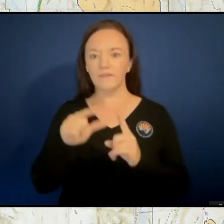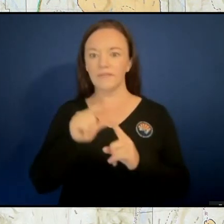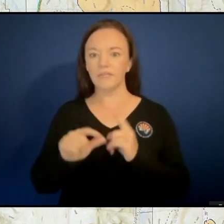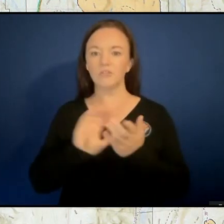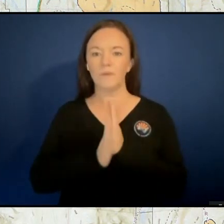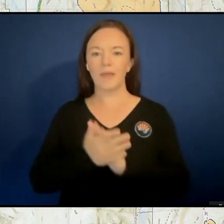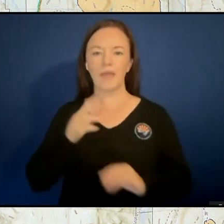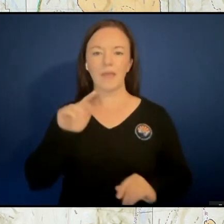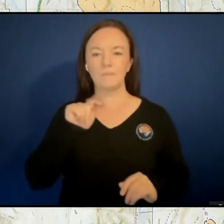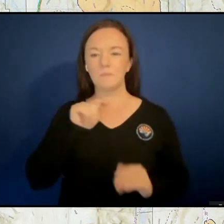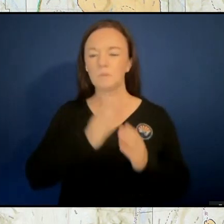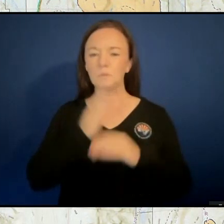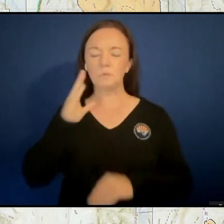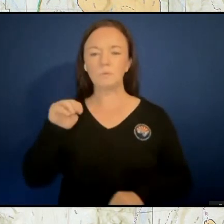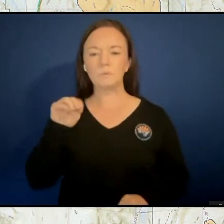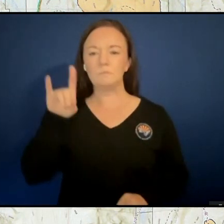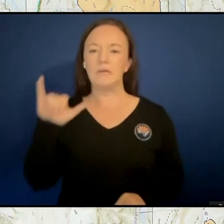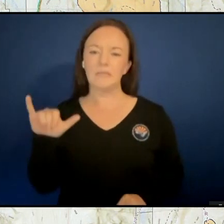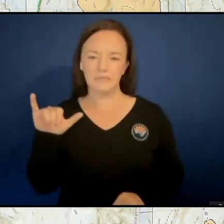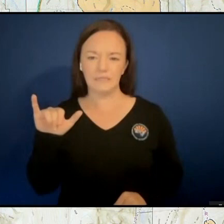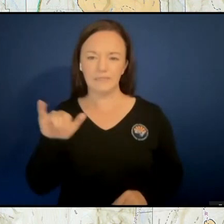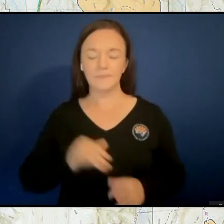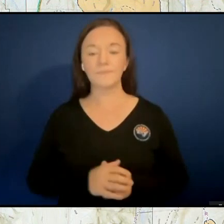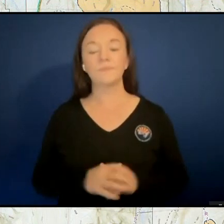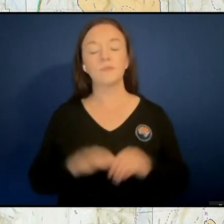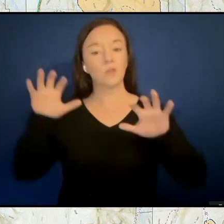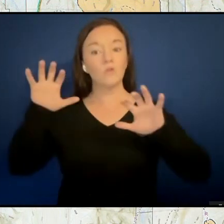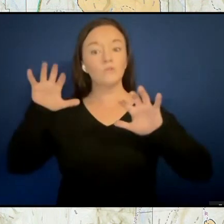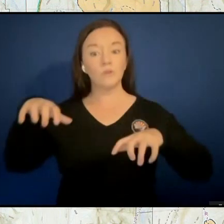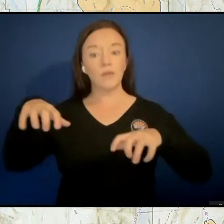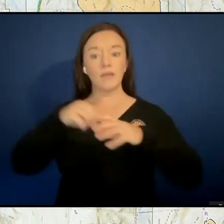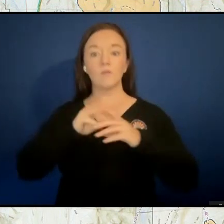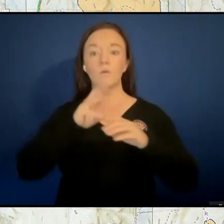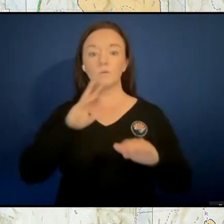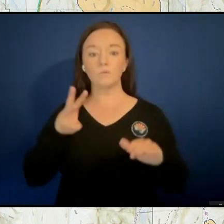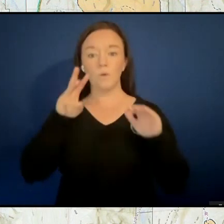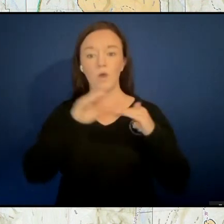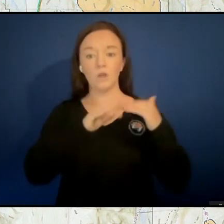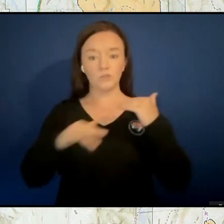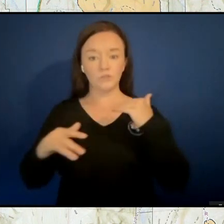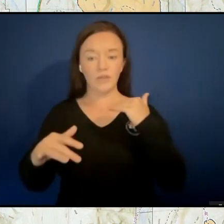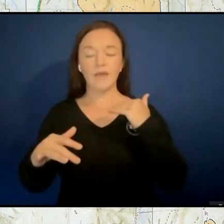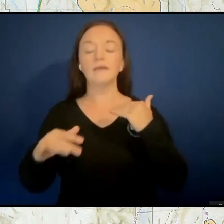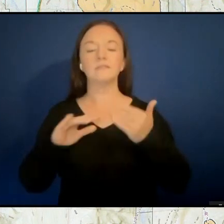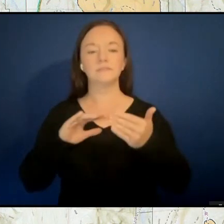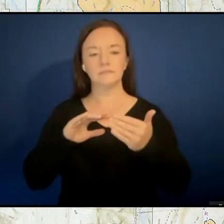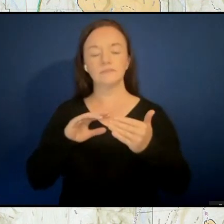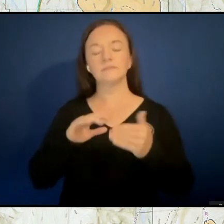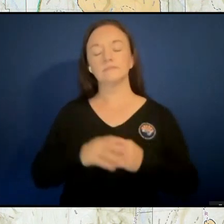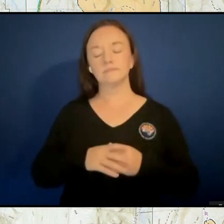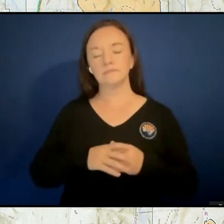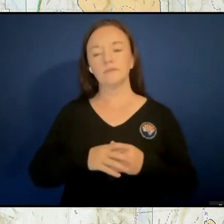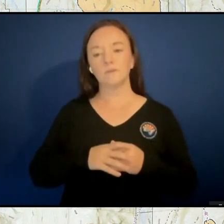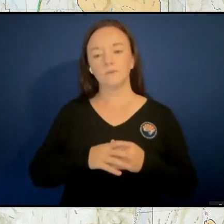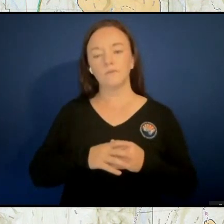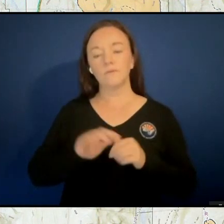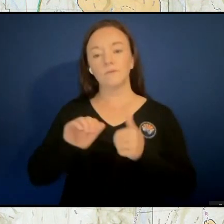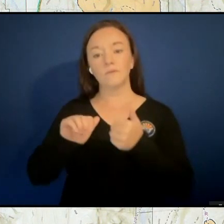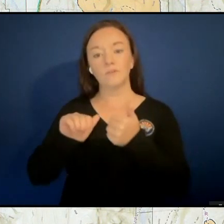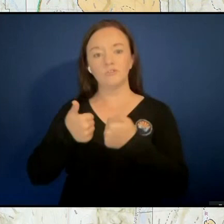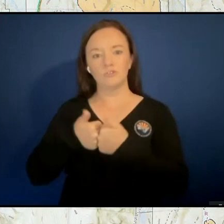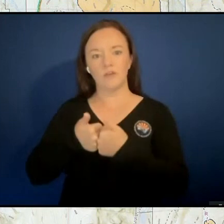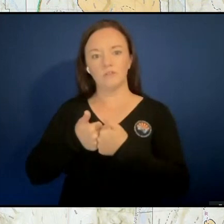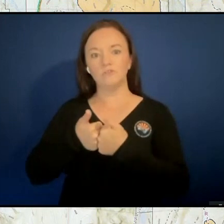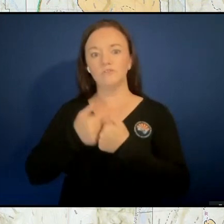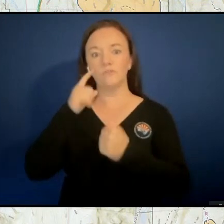You know, the win is that there's rain in those watersheds, and that prevents us from having to use those contingency lines. The, the challenge for us is that it also makes